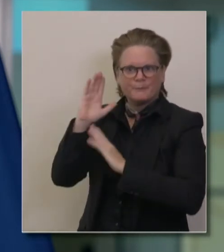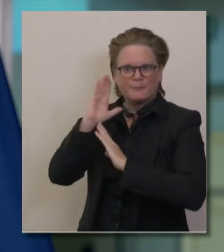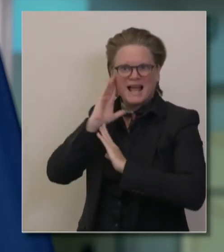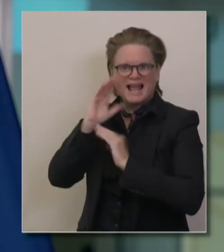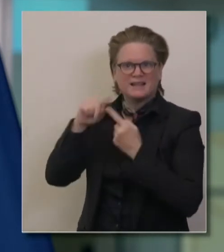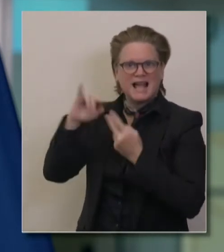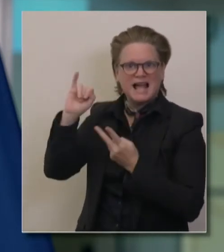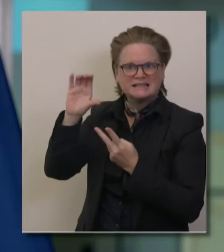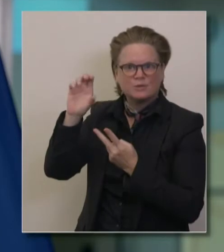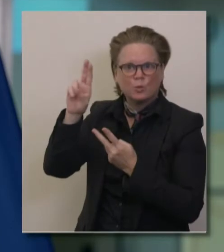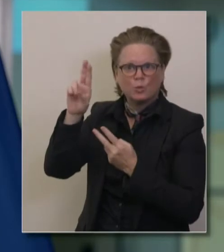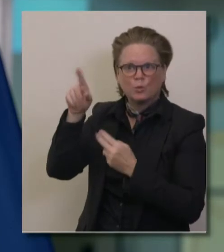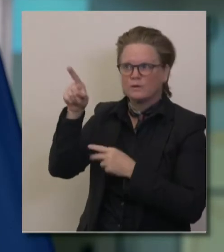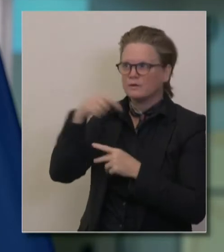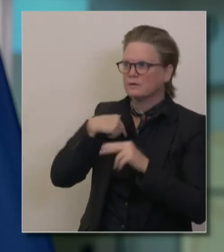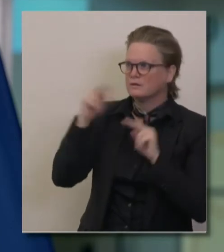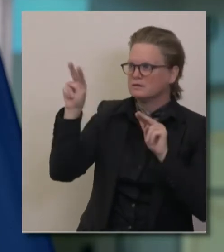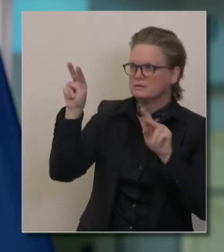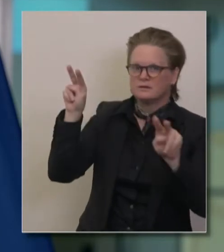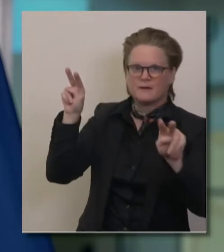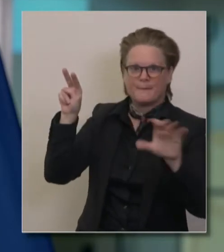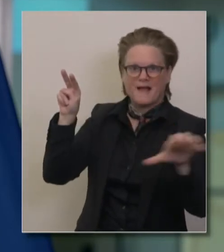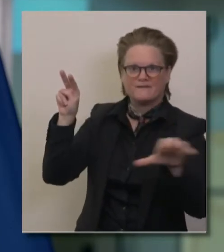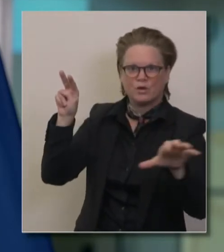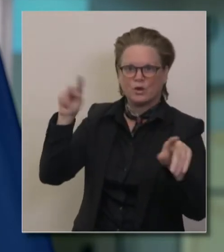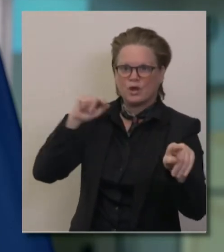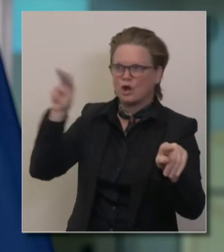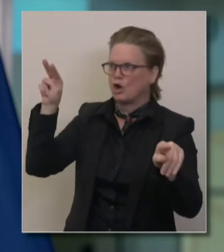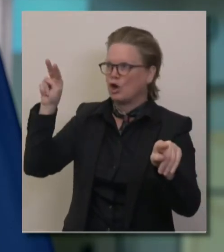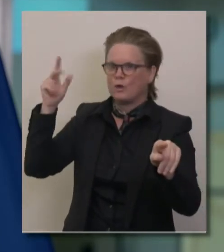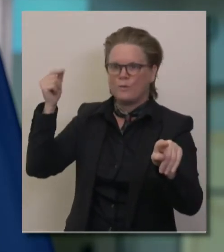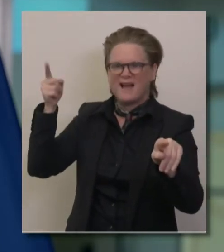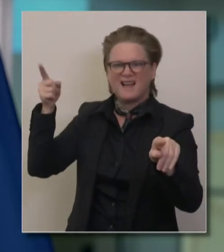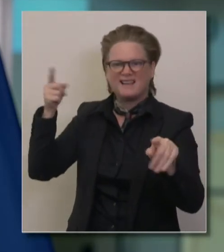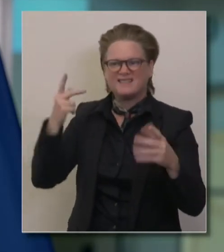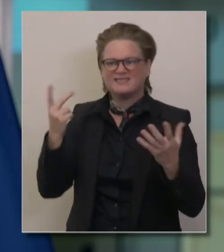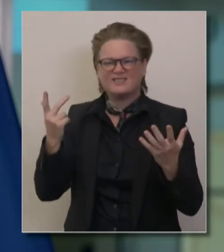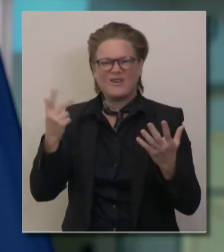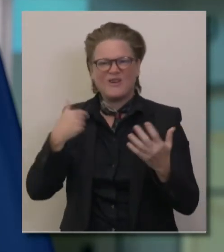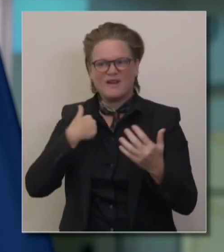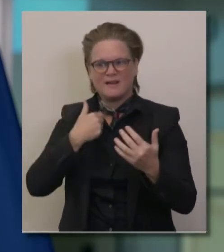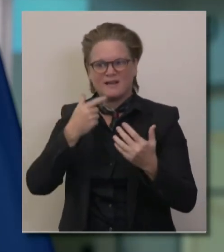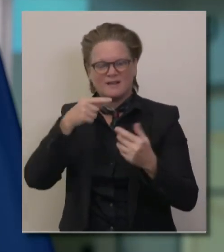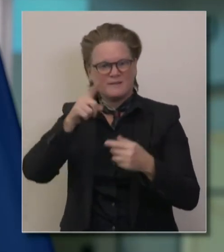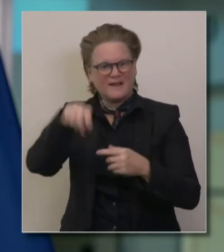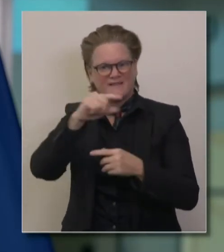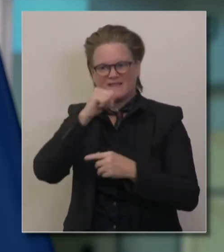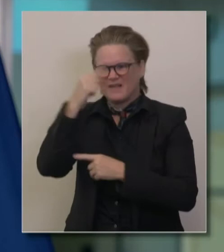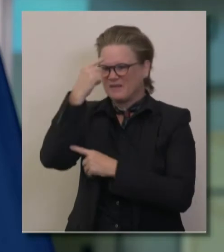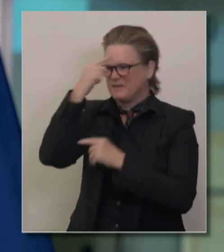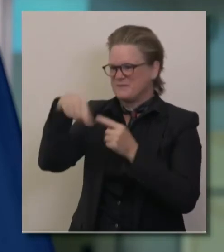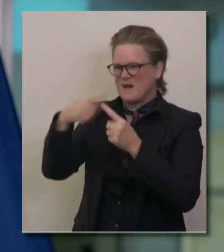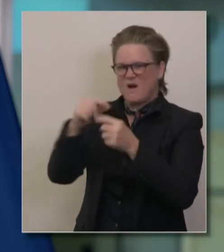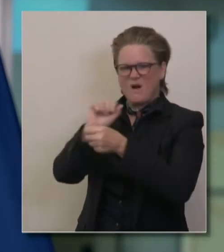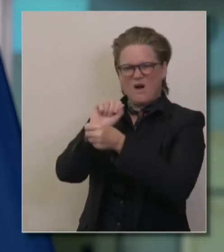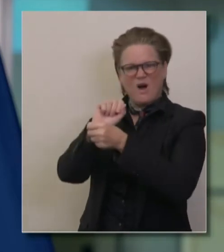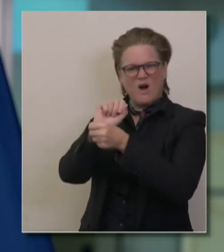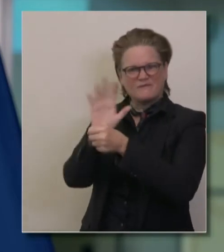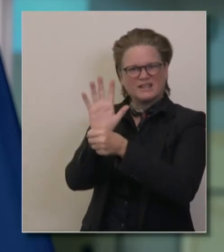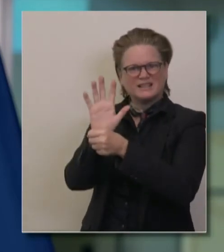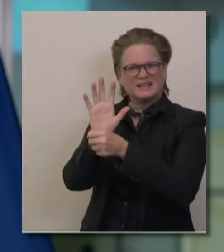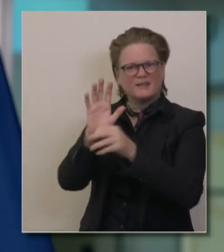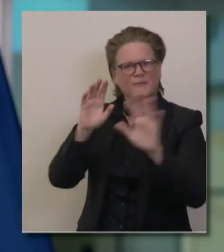to care for all emergencies and critical health issues in our hospital system, the decision to go with the regional stay-at-home order.